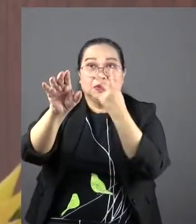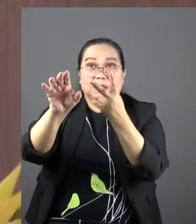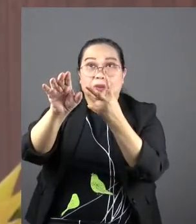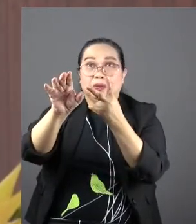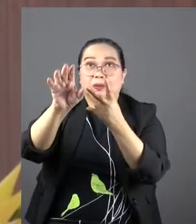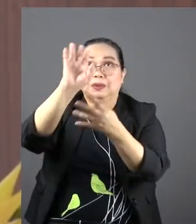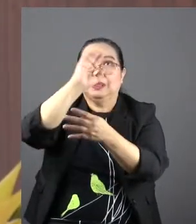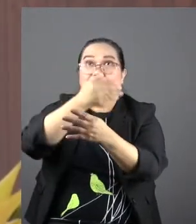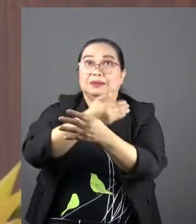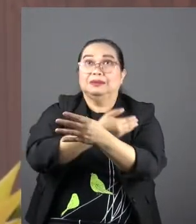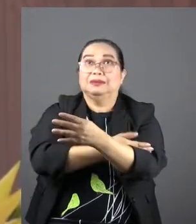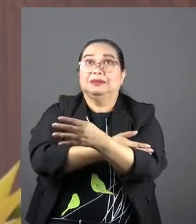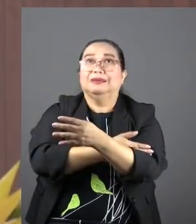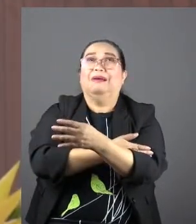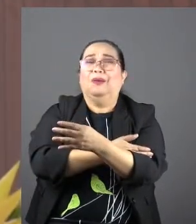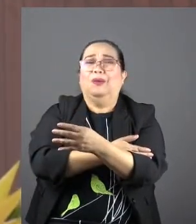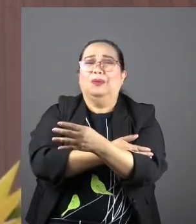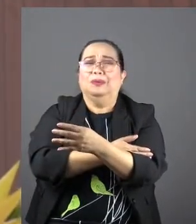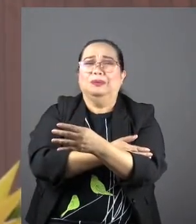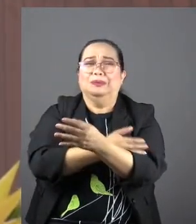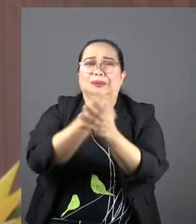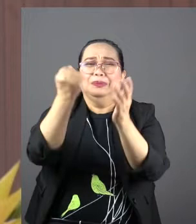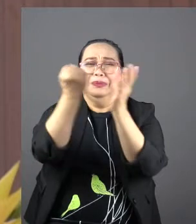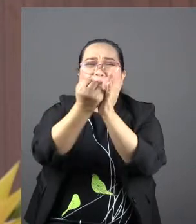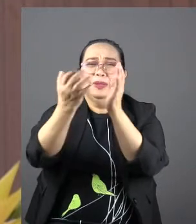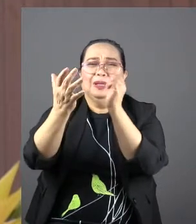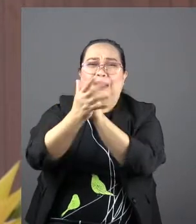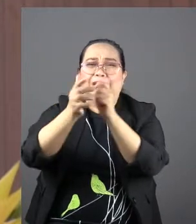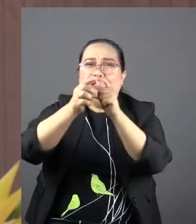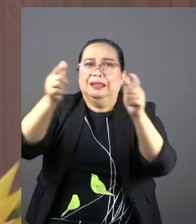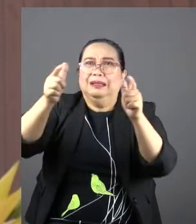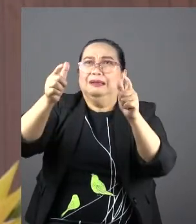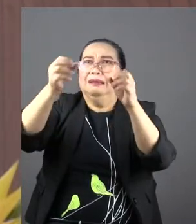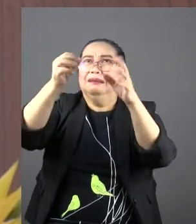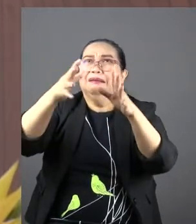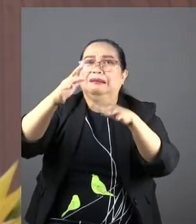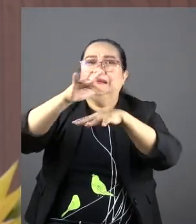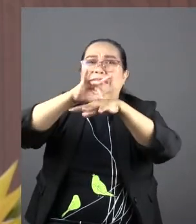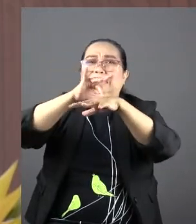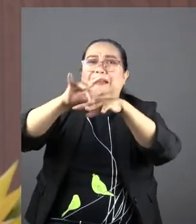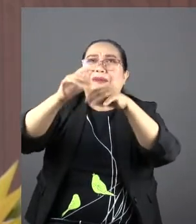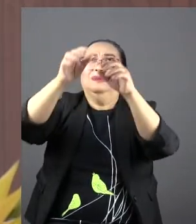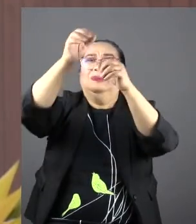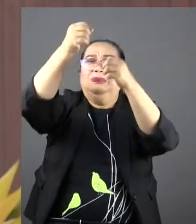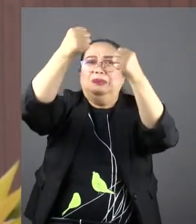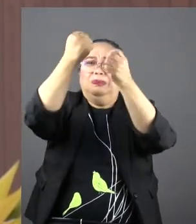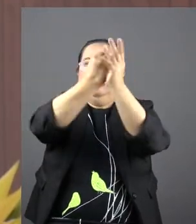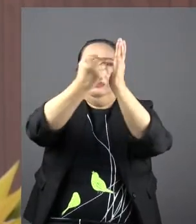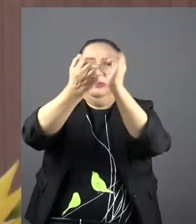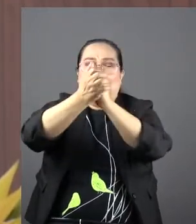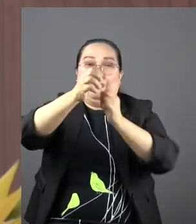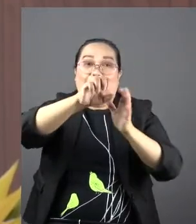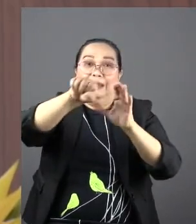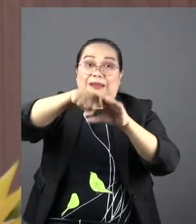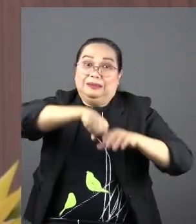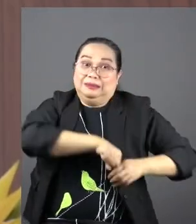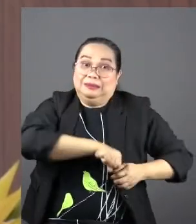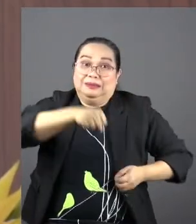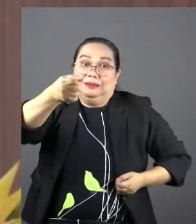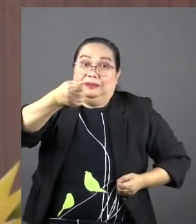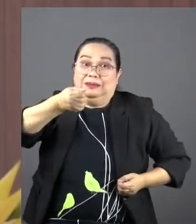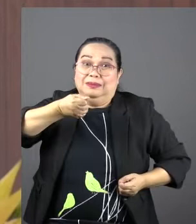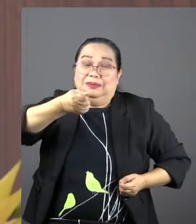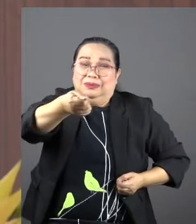apparent failure. A great teacher, now stripped naked. And a sword will pierce through your own